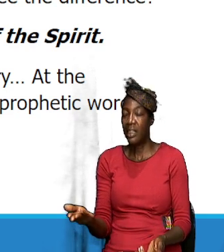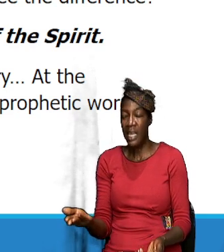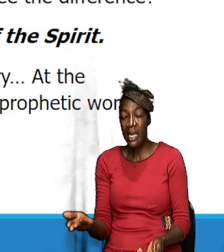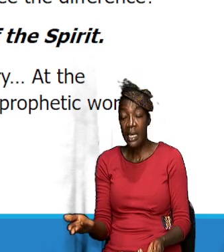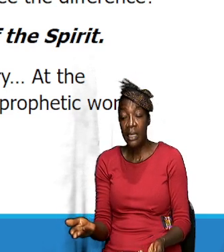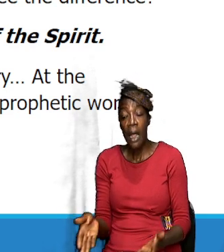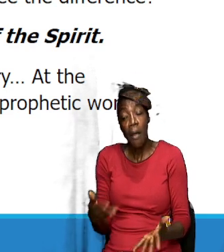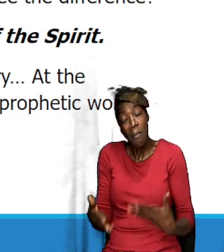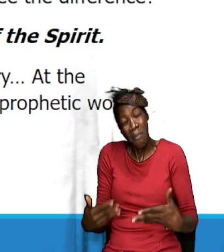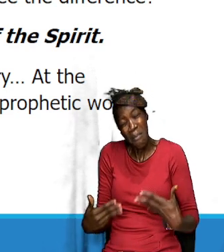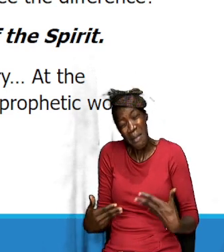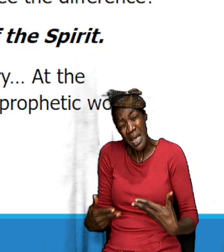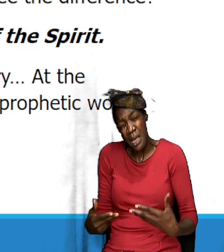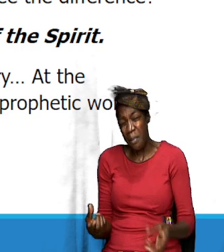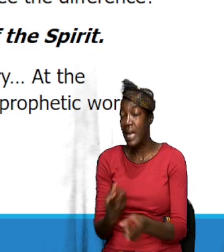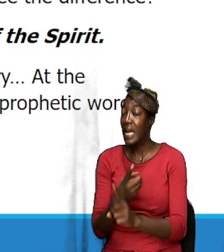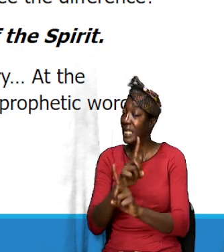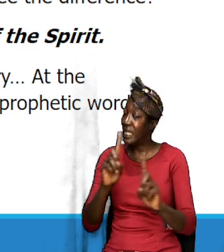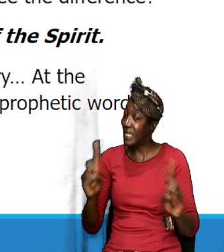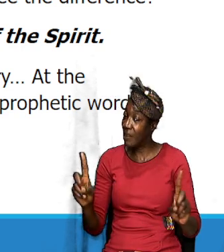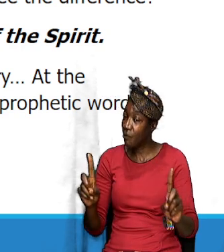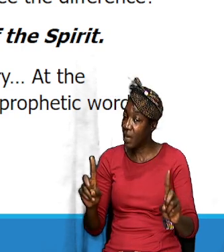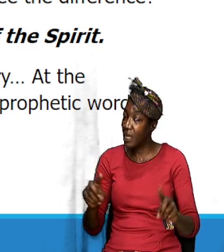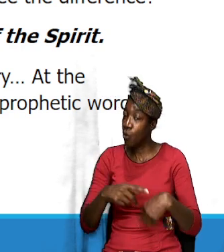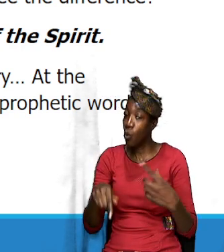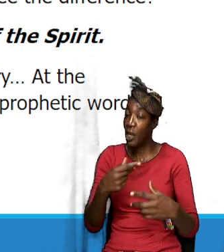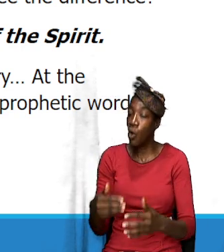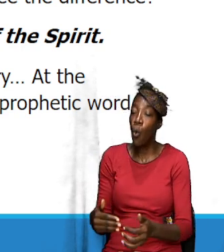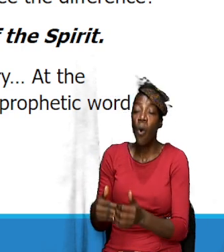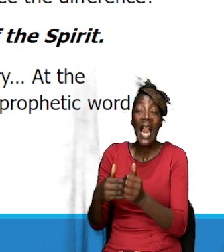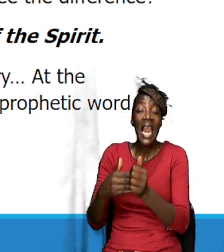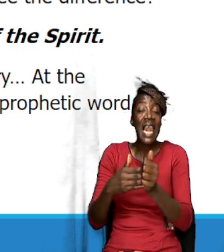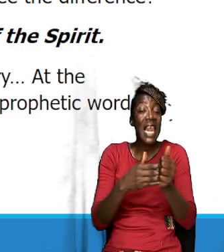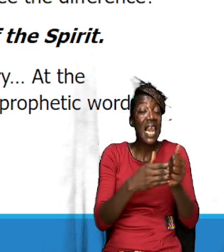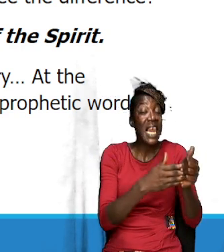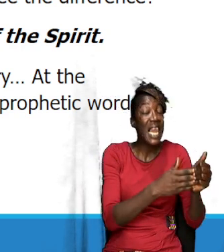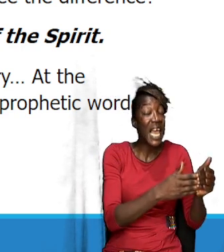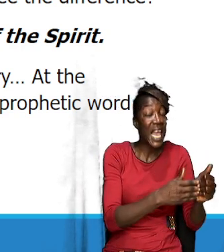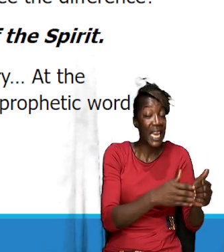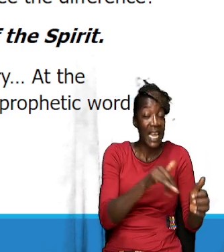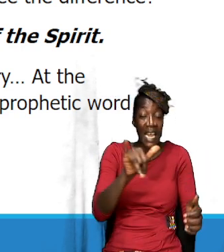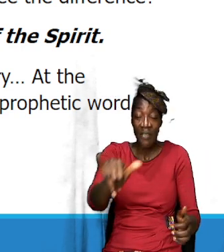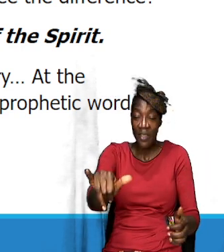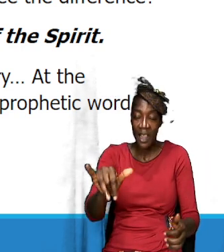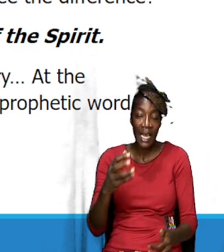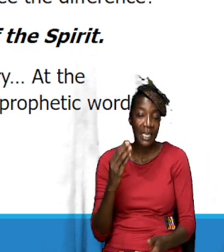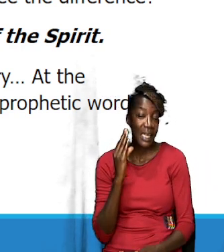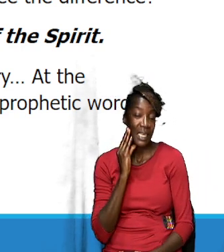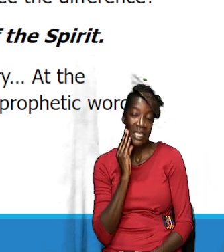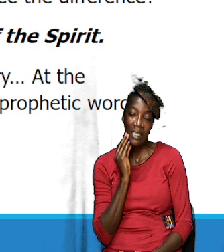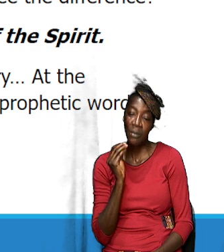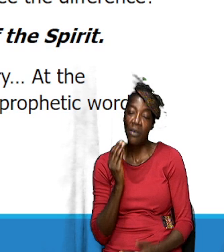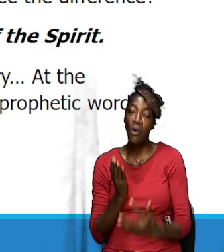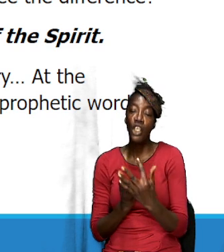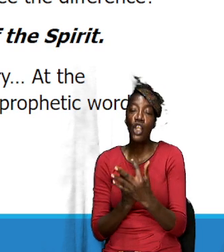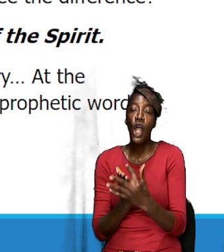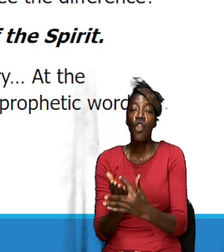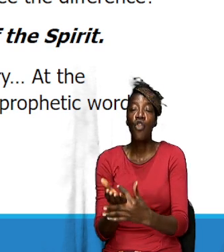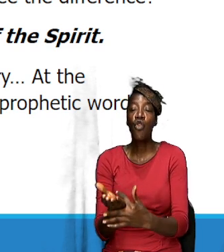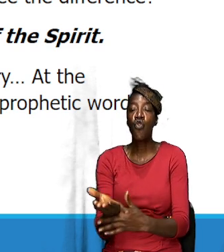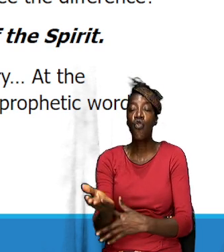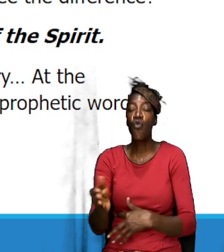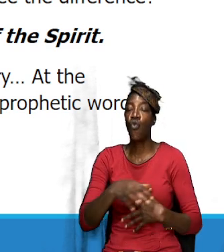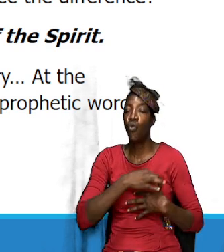different when you are led in the, into that experience through the Spirit